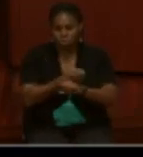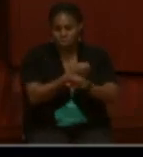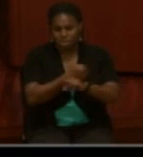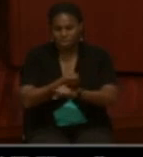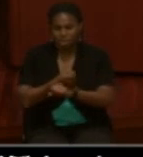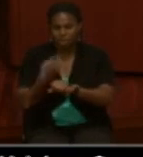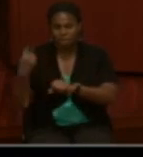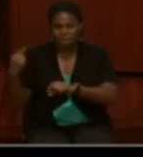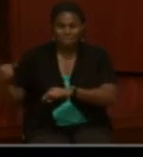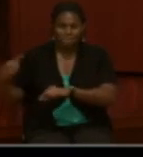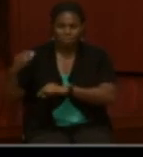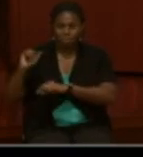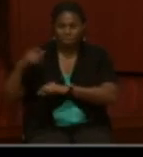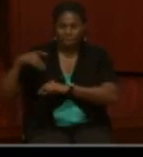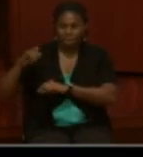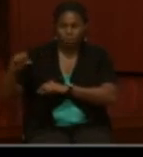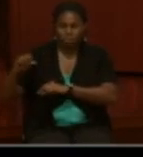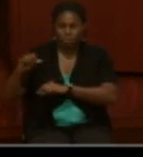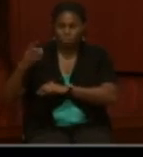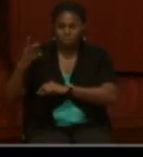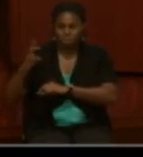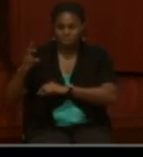April 17, 1861.